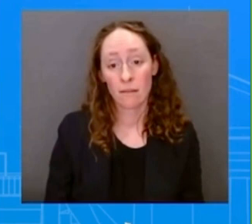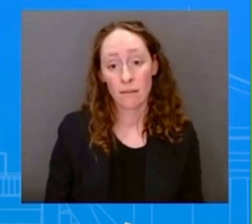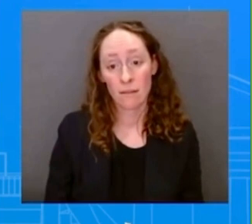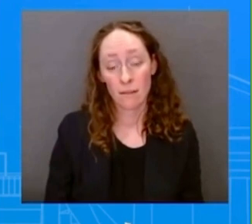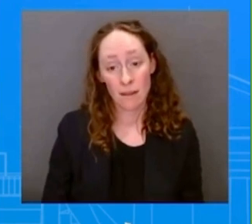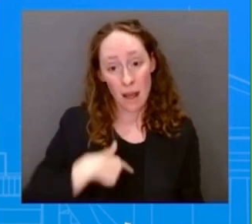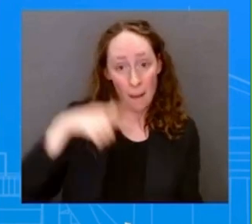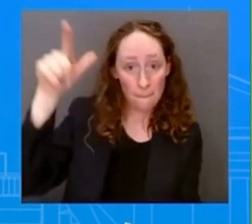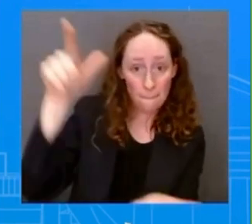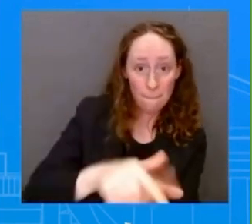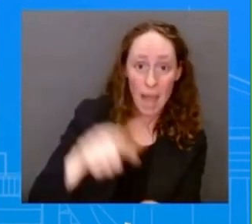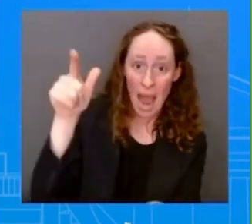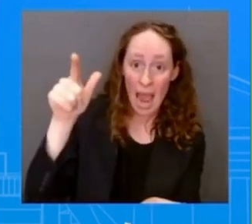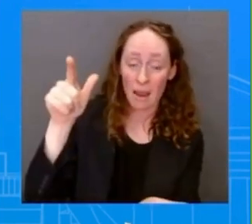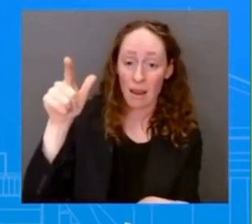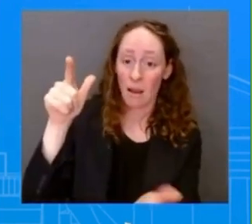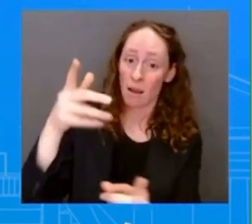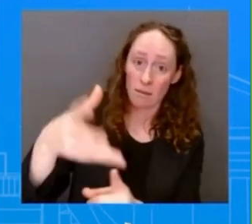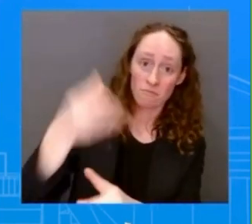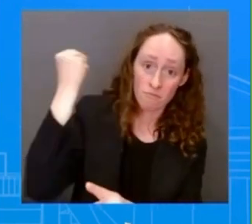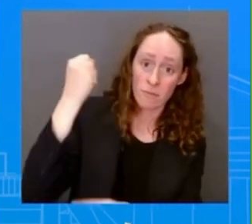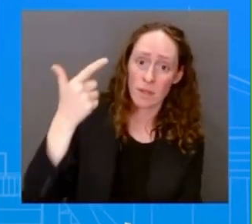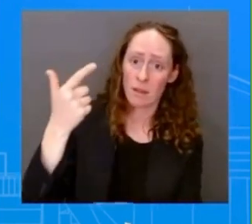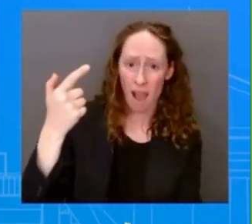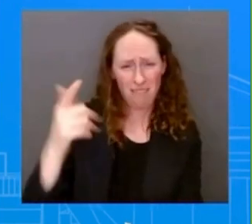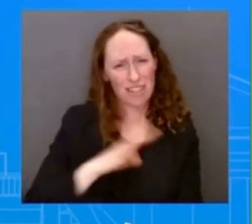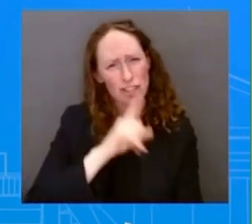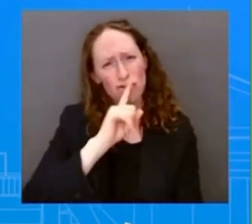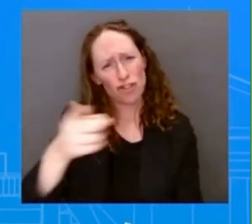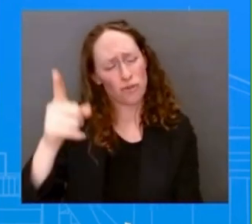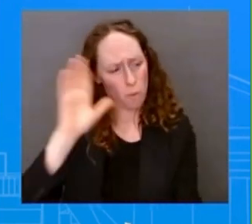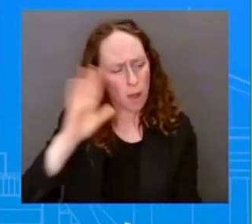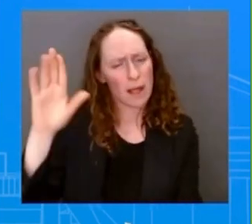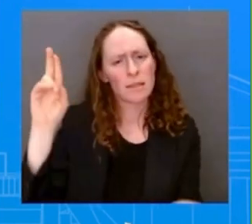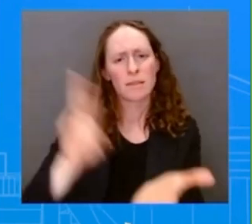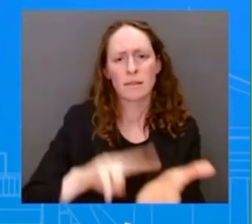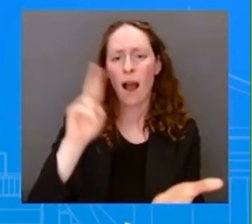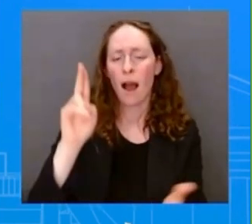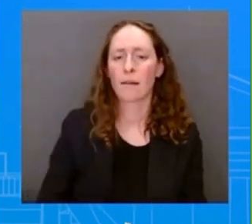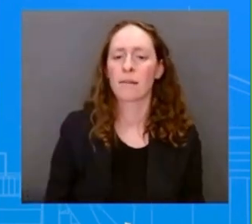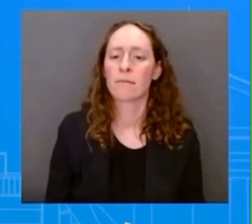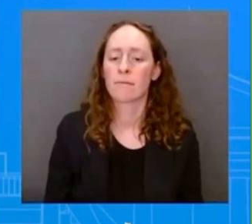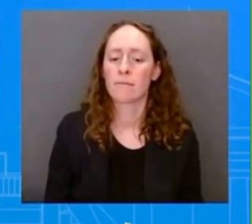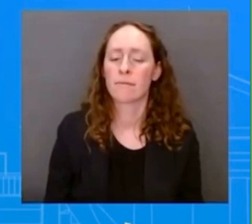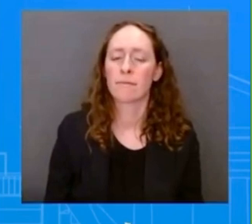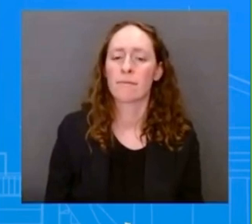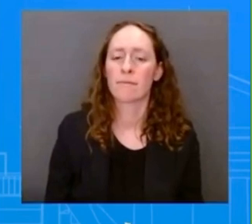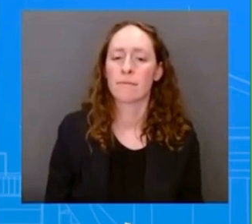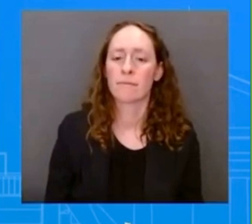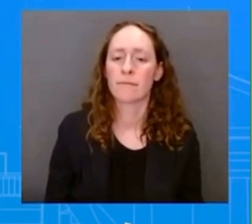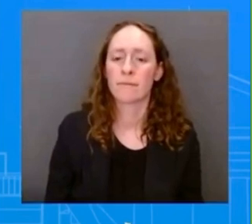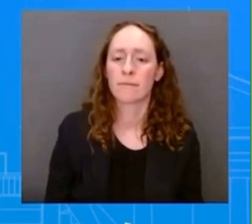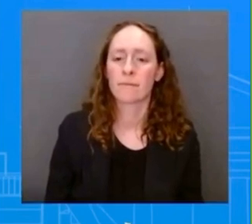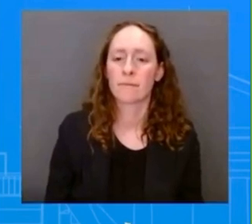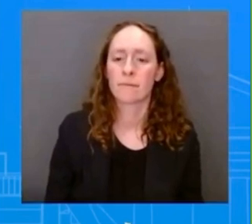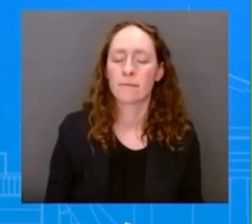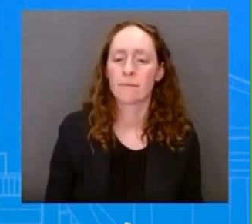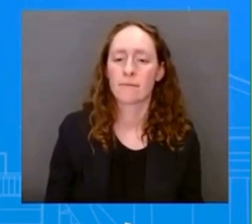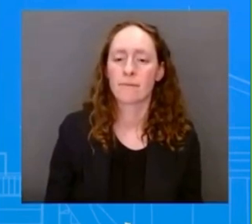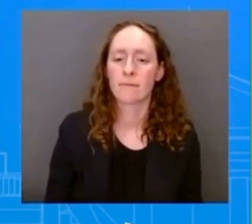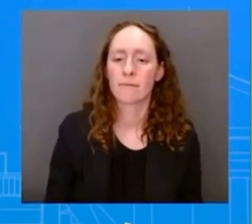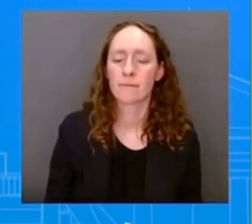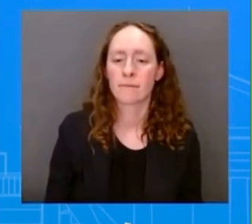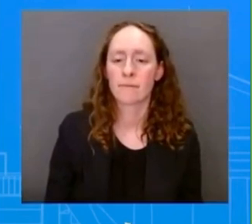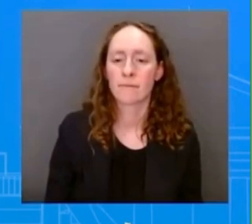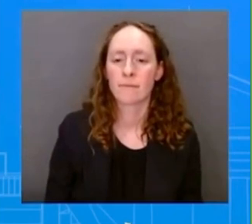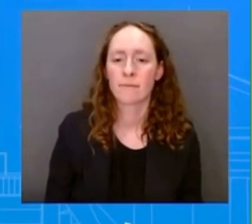Okay, Lucy. Karine, last year, President Biden said ahead of the lame duck session that he could count the votes to see if he could do anything on an assault weapons ban. And we never